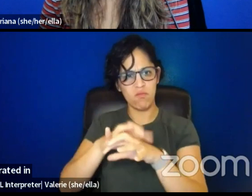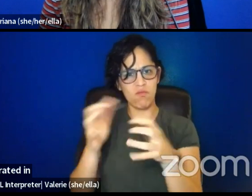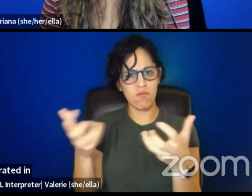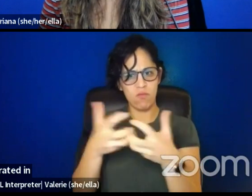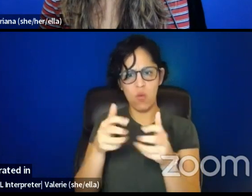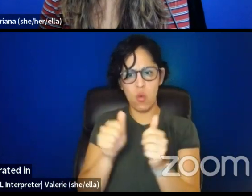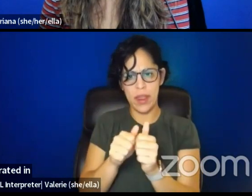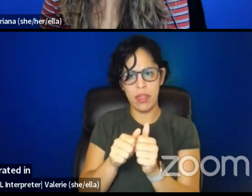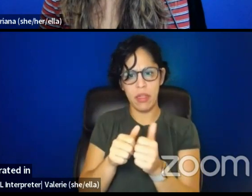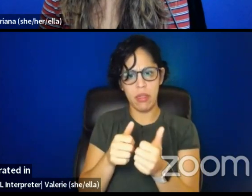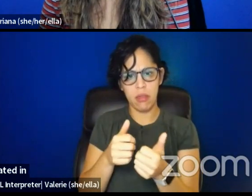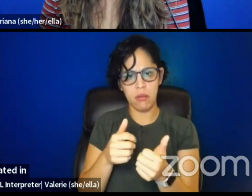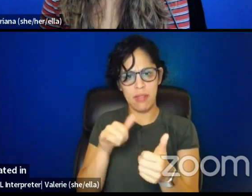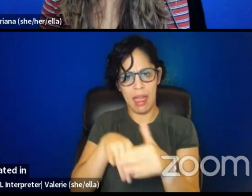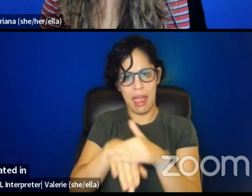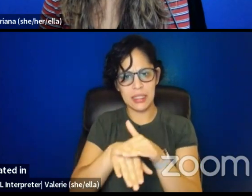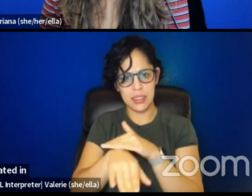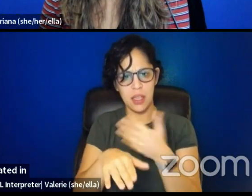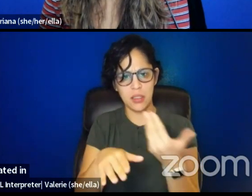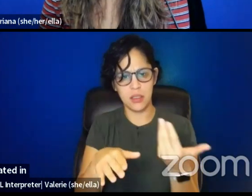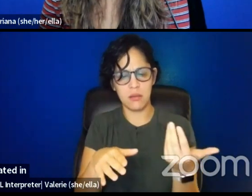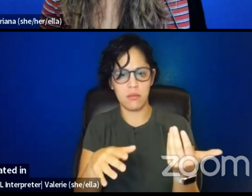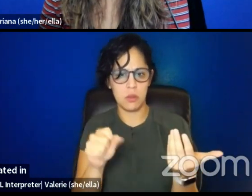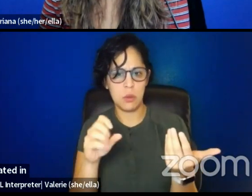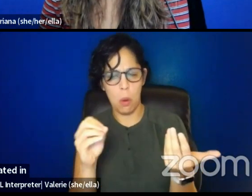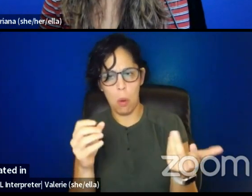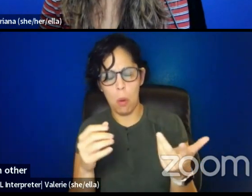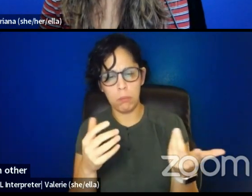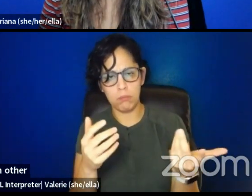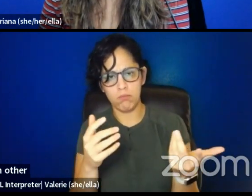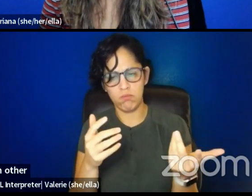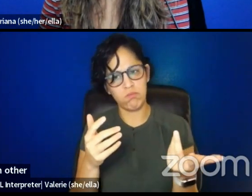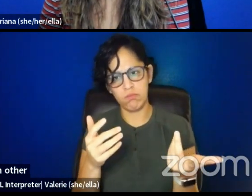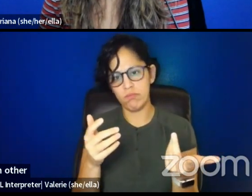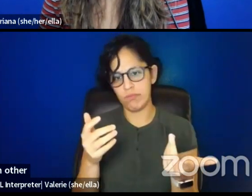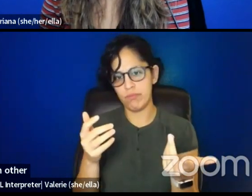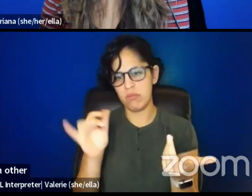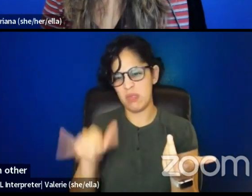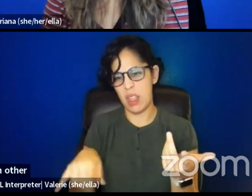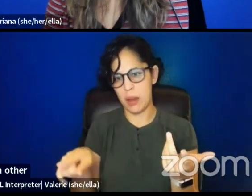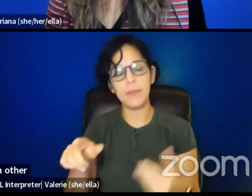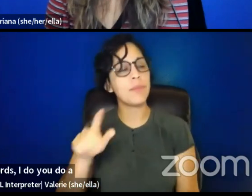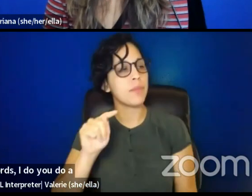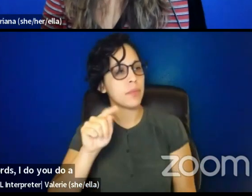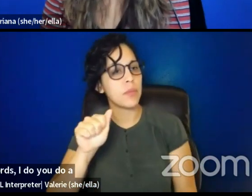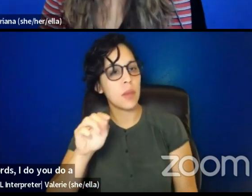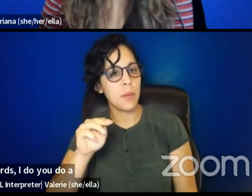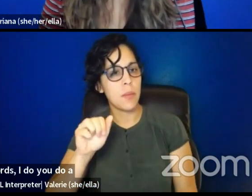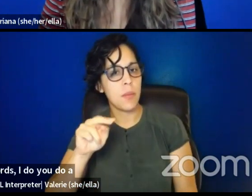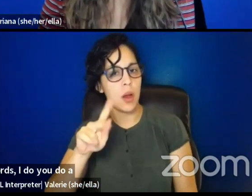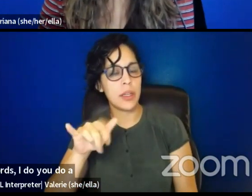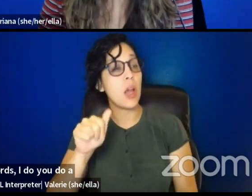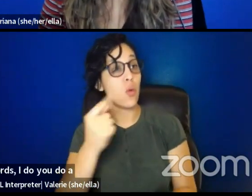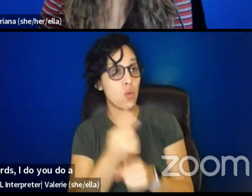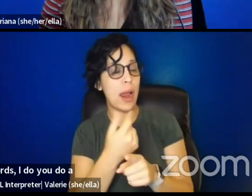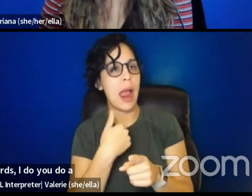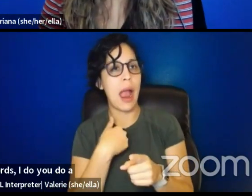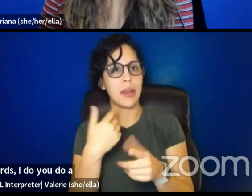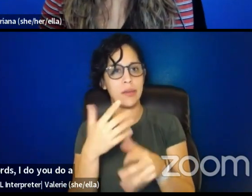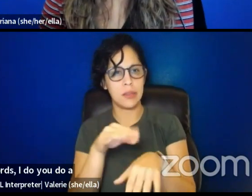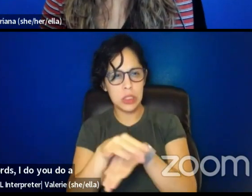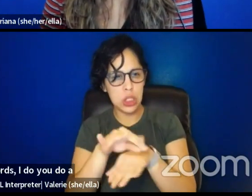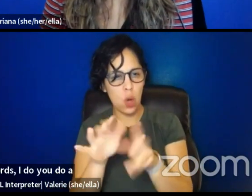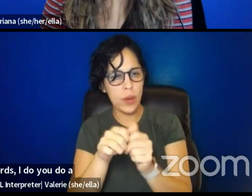Um, right. So I, I, in, in other work, I do EDI consultation with theaters. And I think so often,